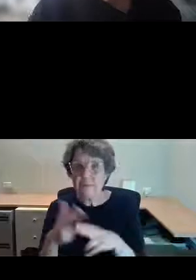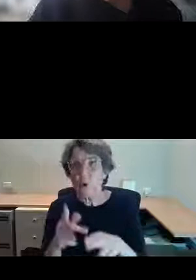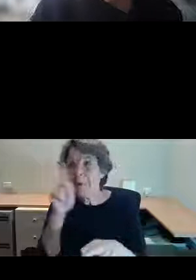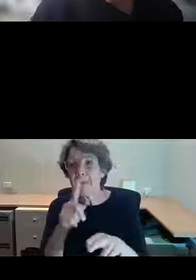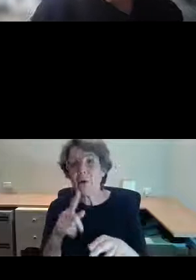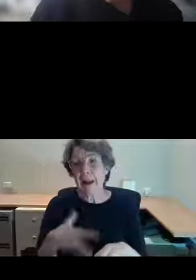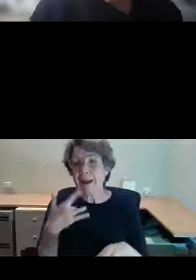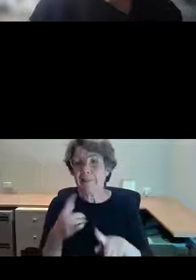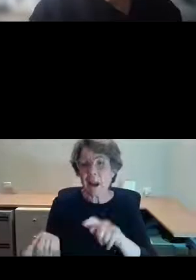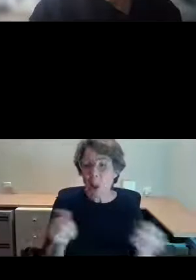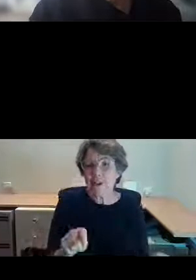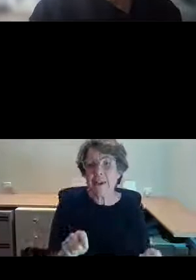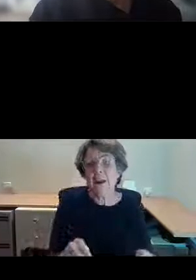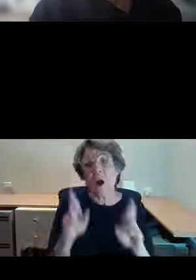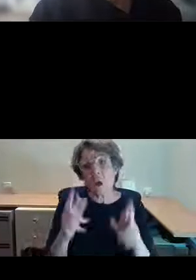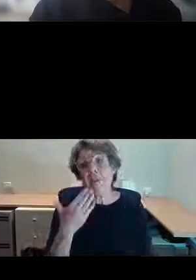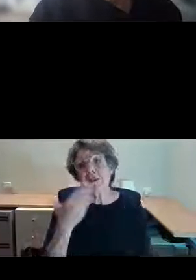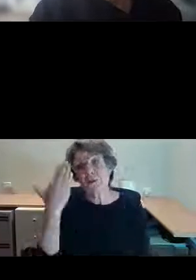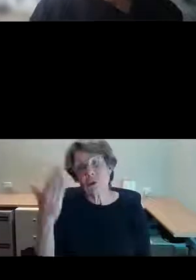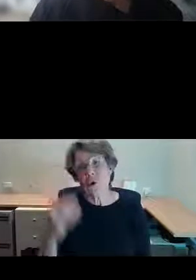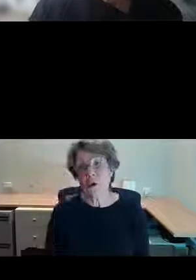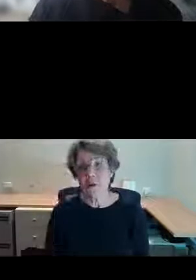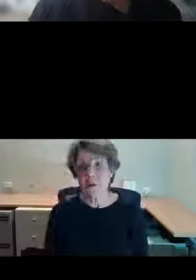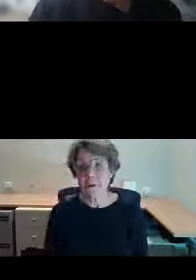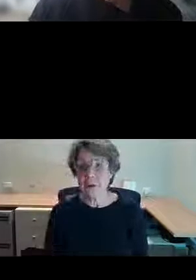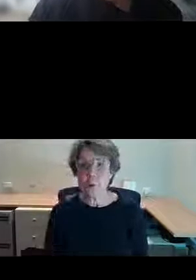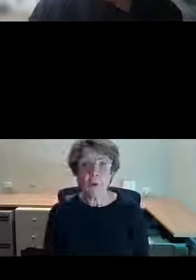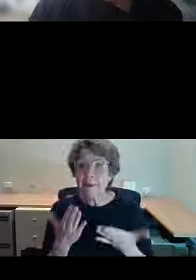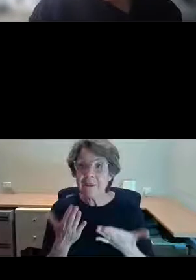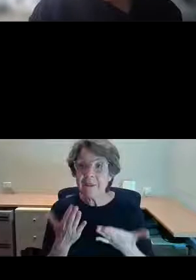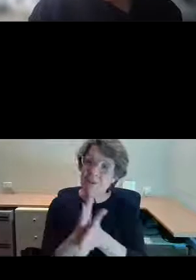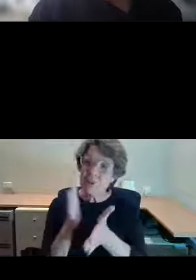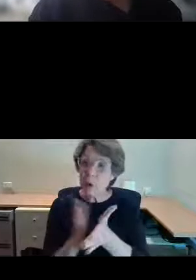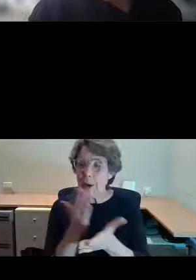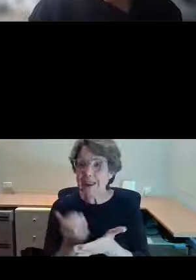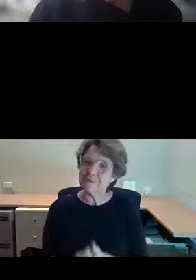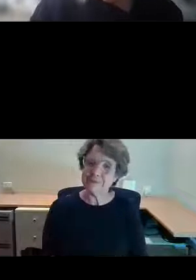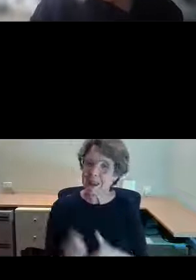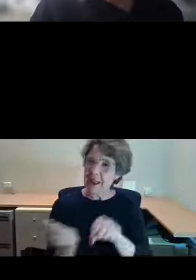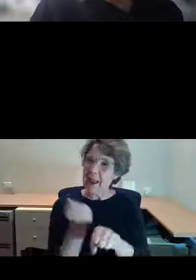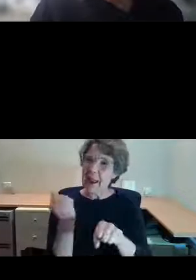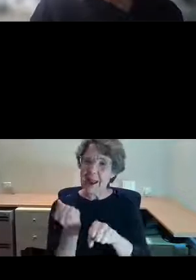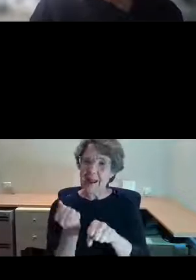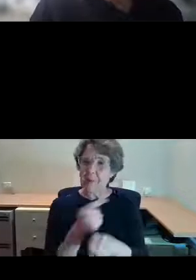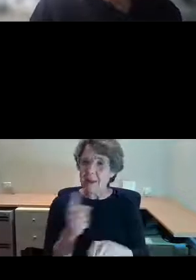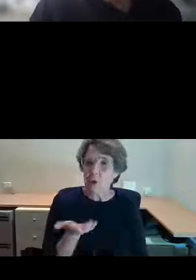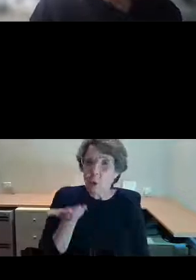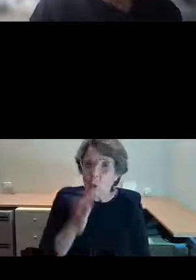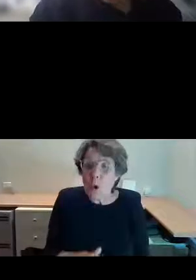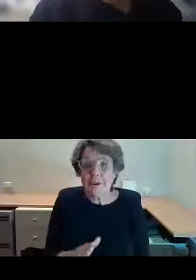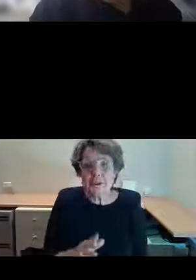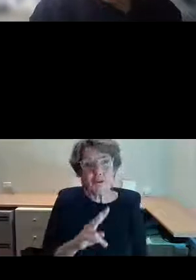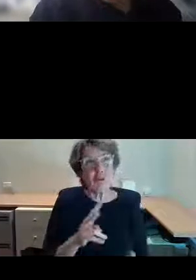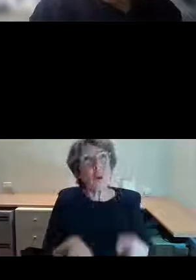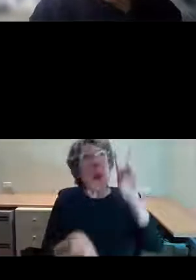hope that this talk will bring you a little bit of joy and inspire you to look at the city when we're back